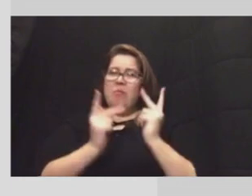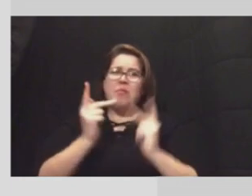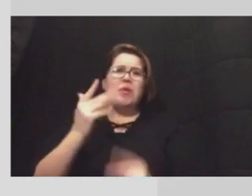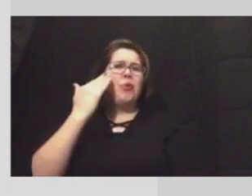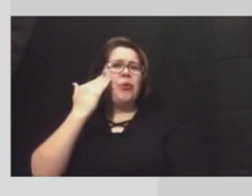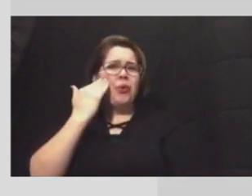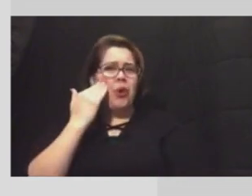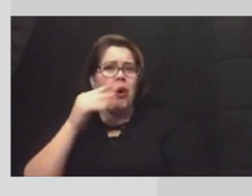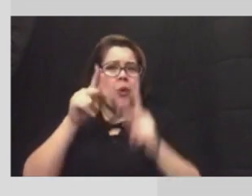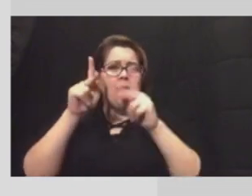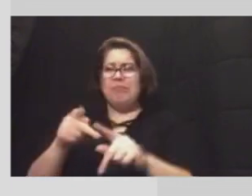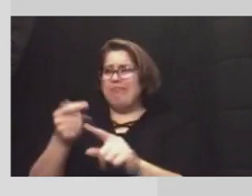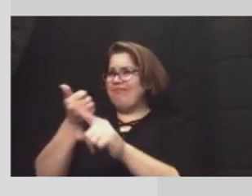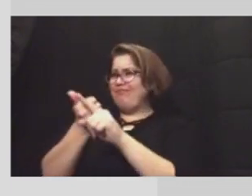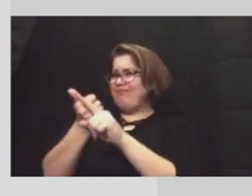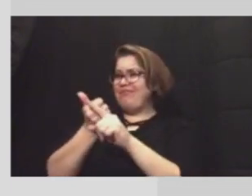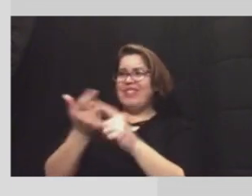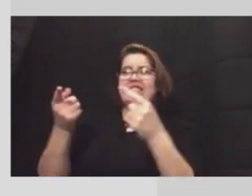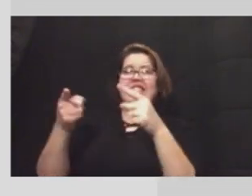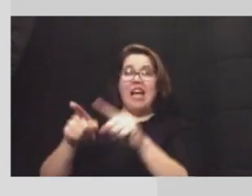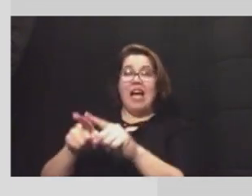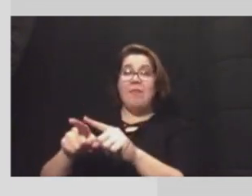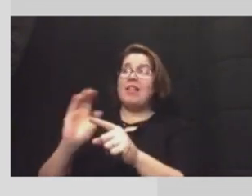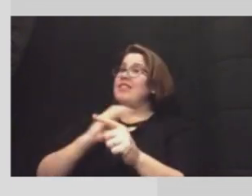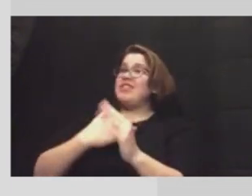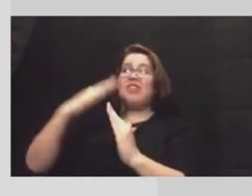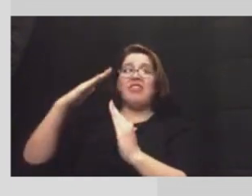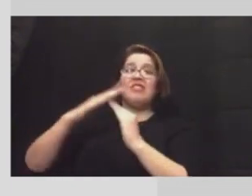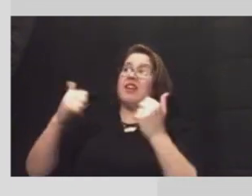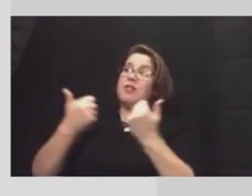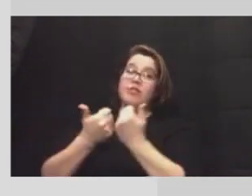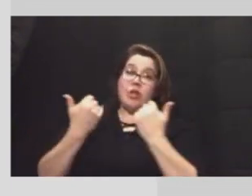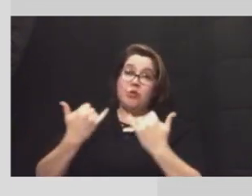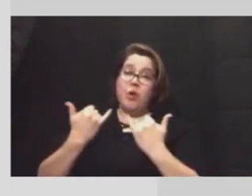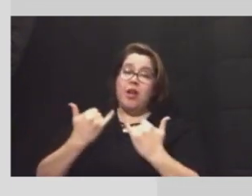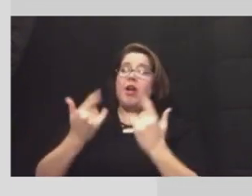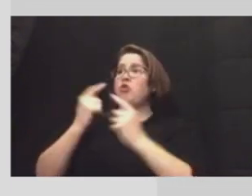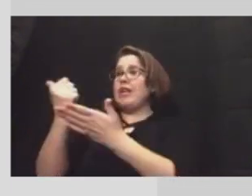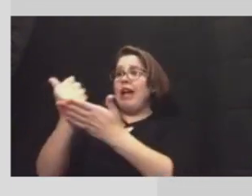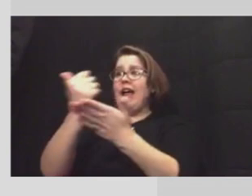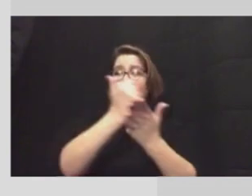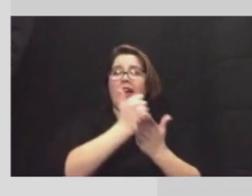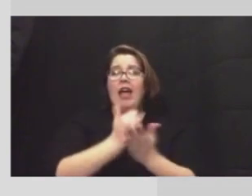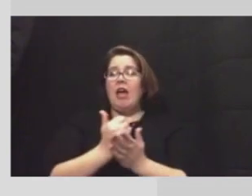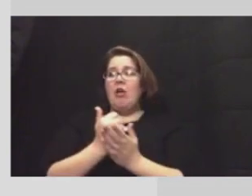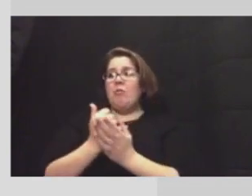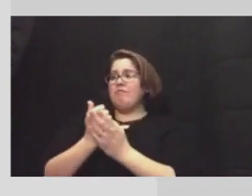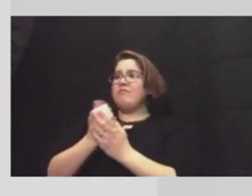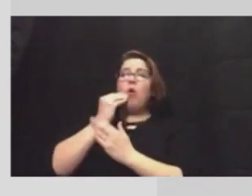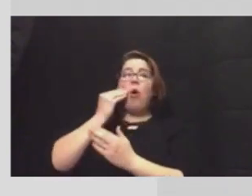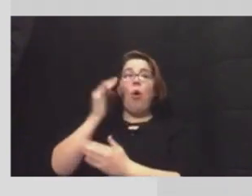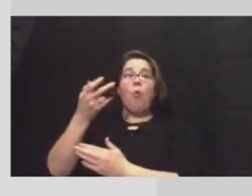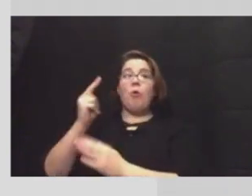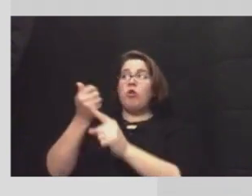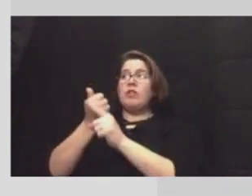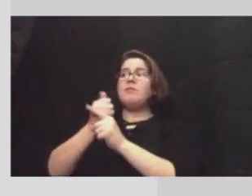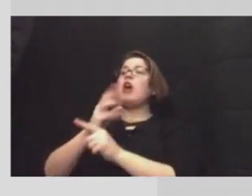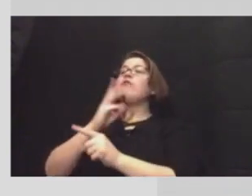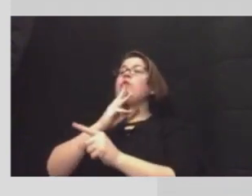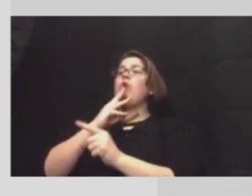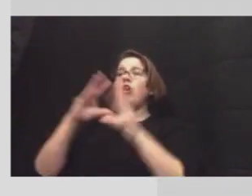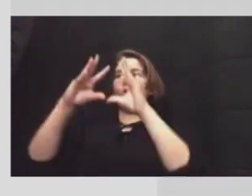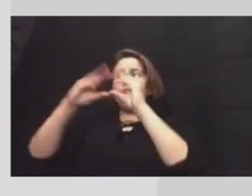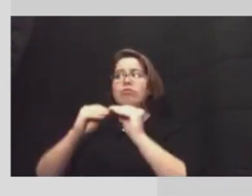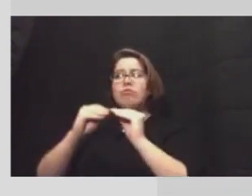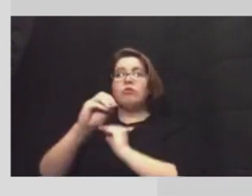that has that has happened to and that's our biggest challenge right now is trying to help the individual homeowner to shut their system down so